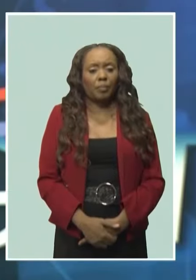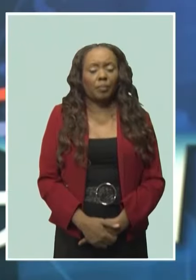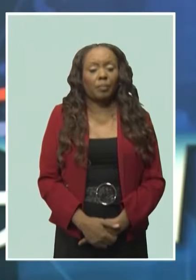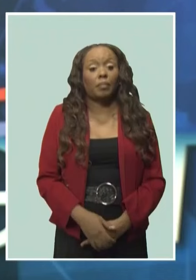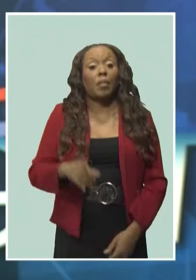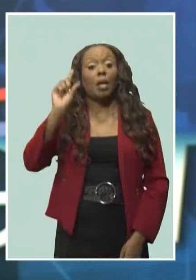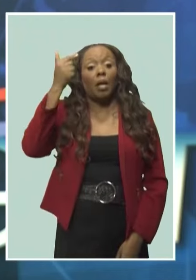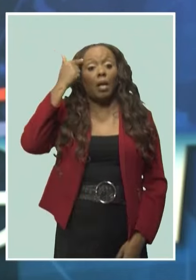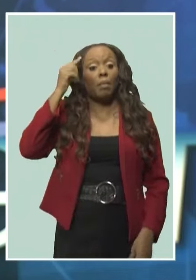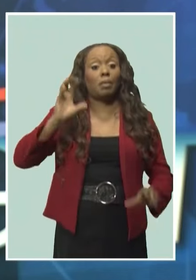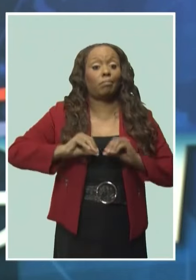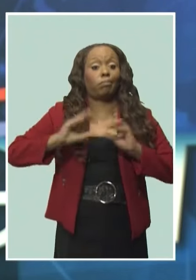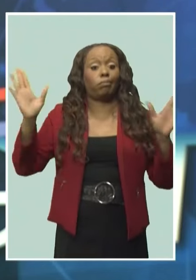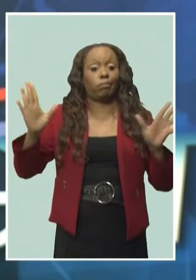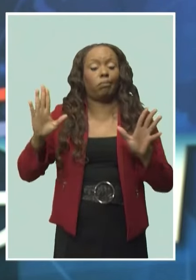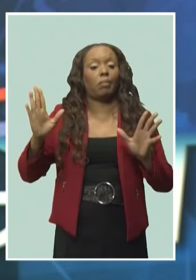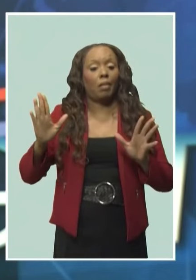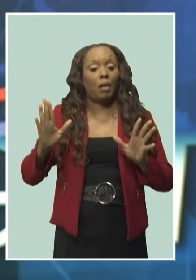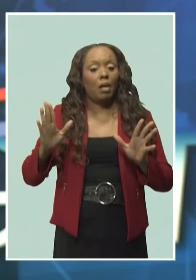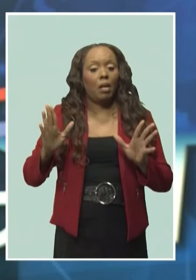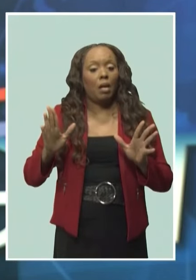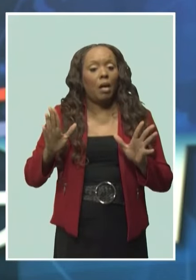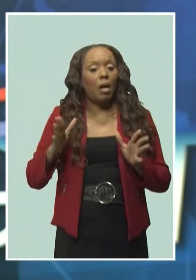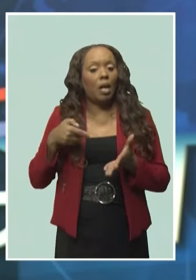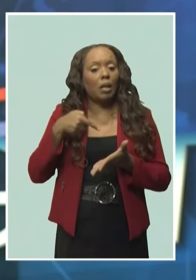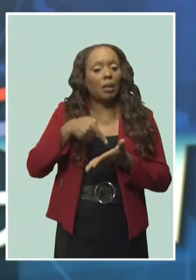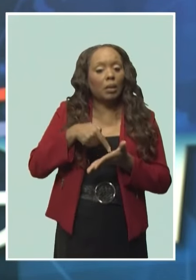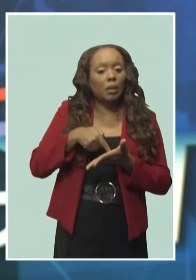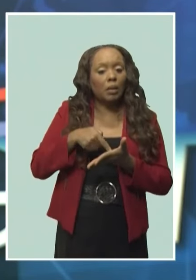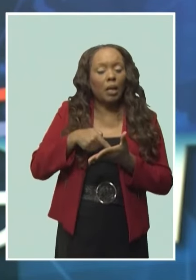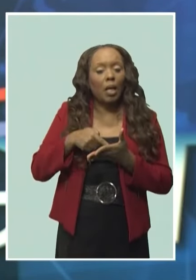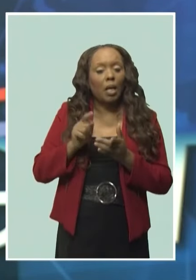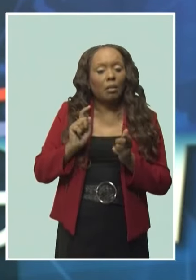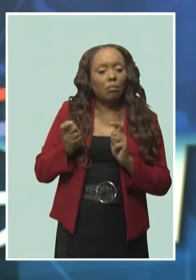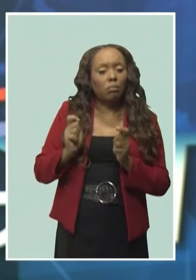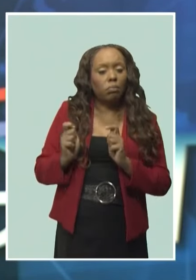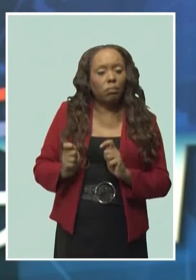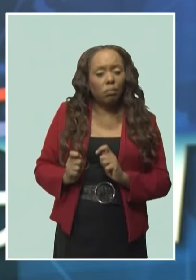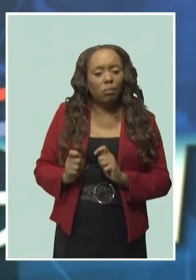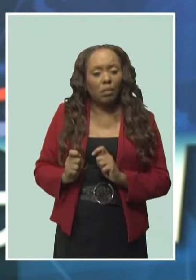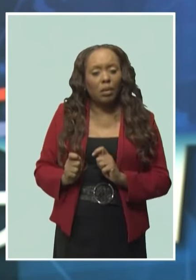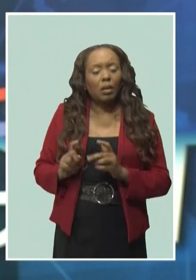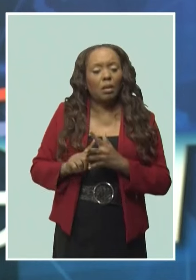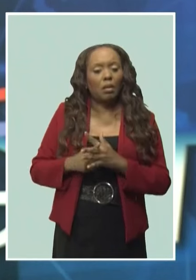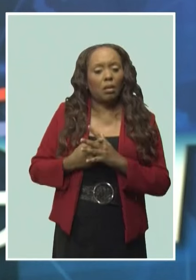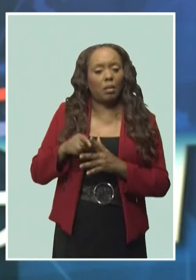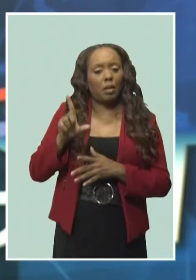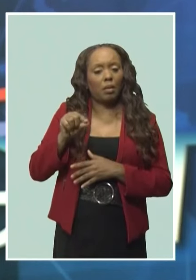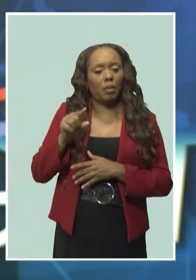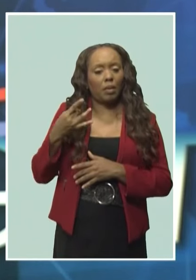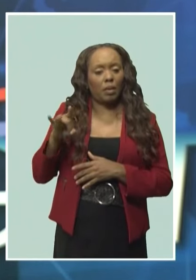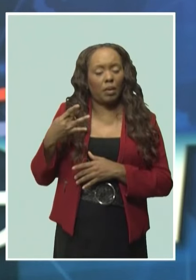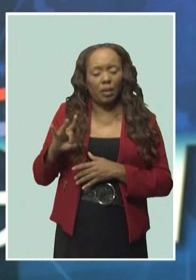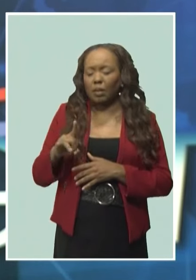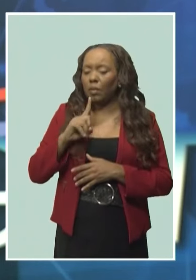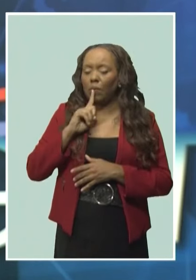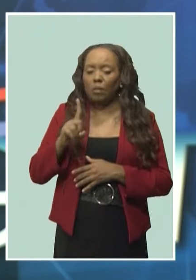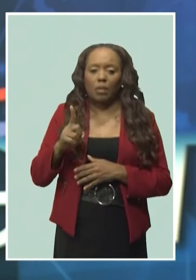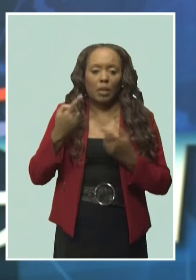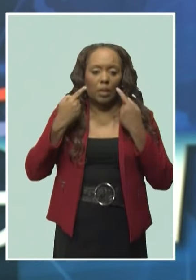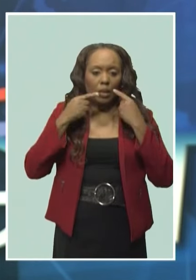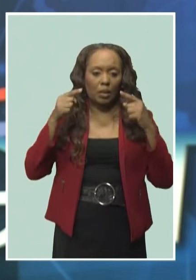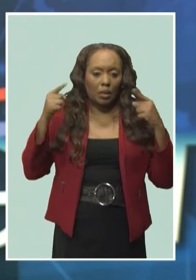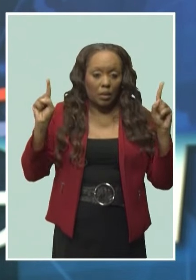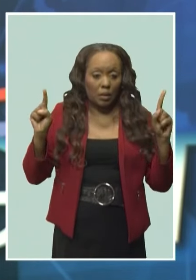Government's comprehensive domestic and external debt restructuring efforts, which started in 2018, have been reaping success.